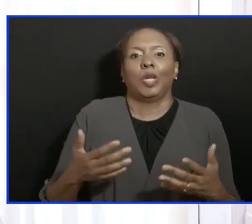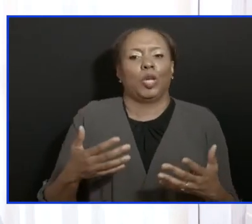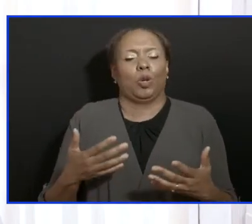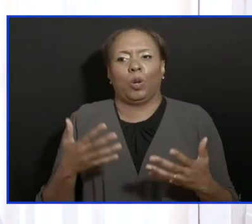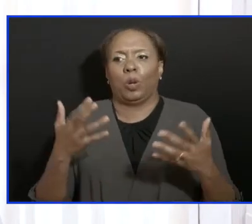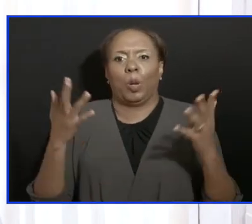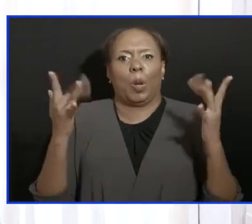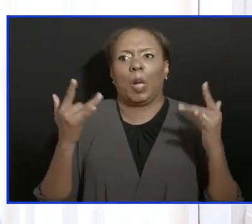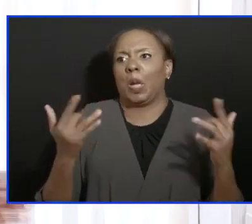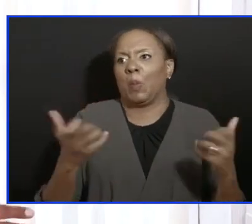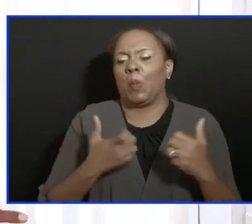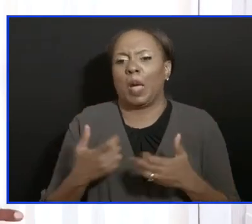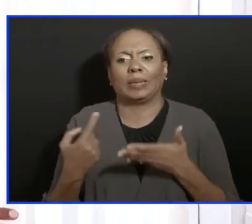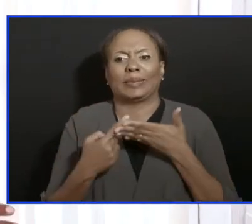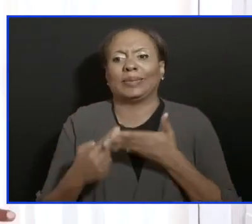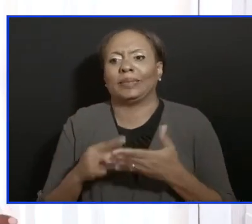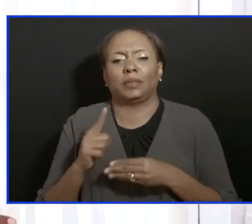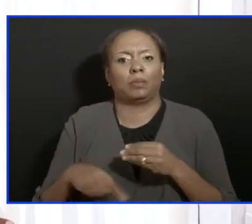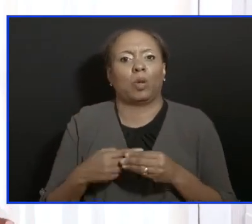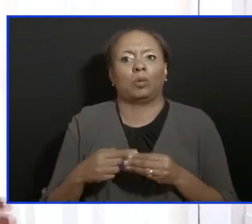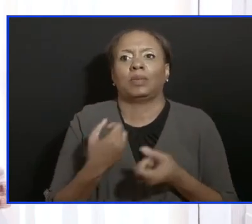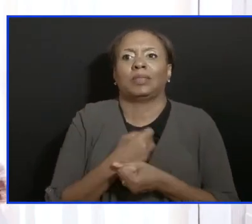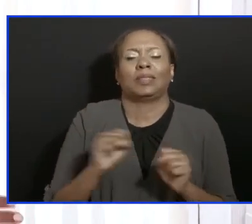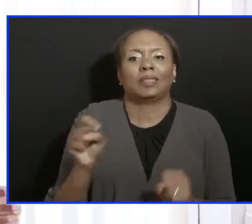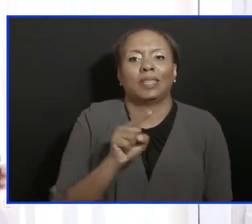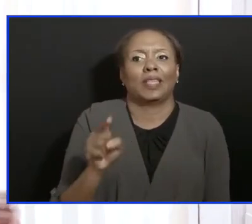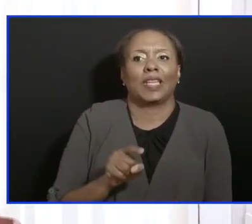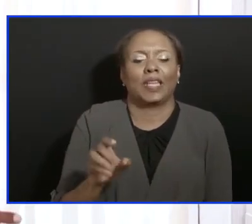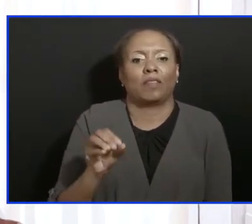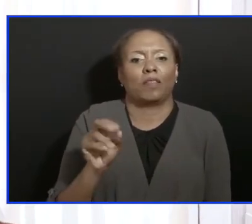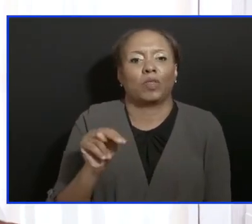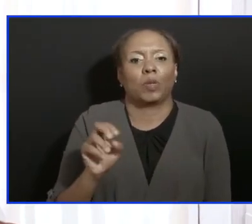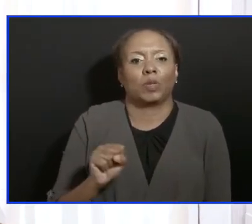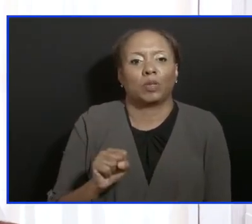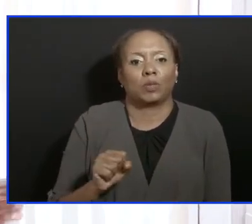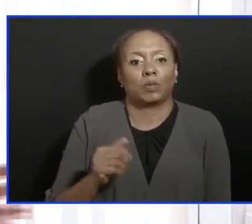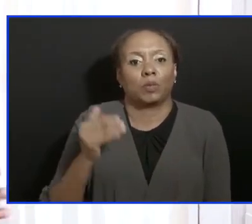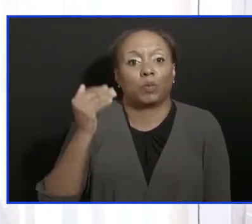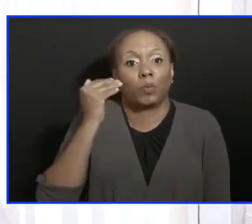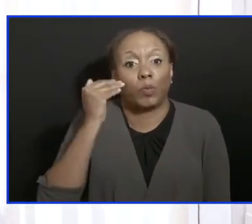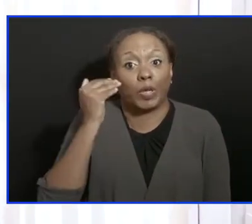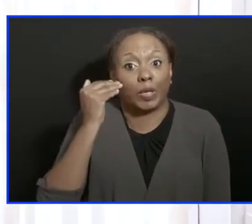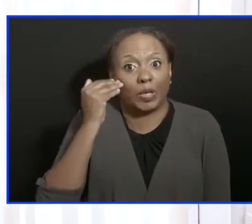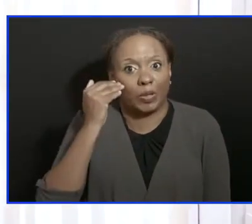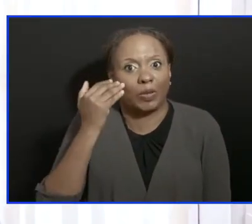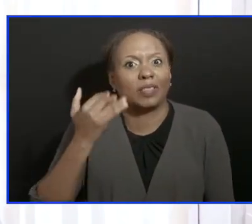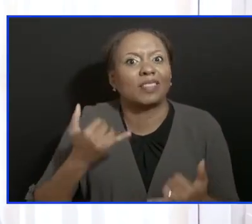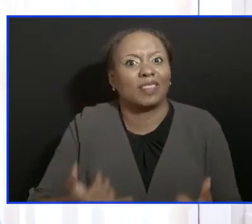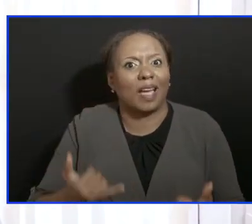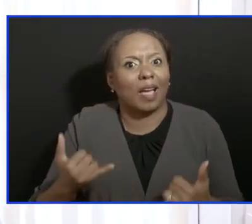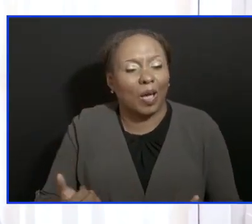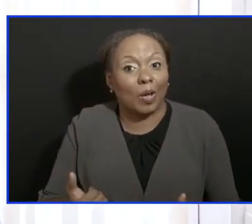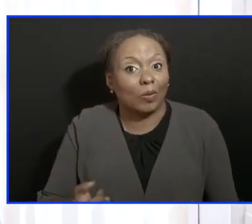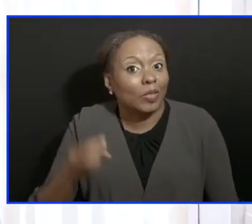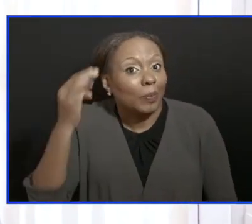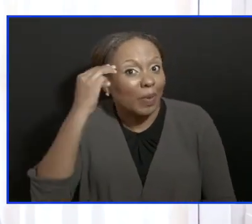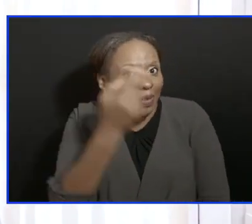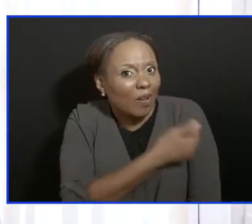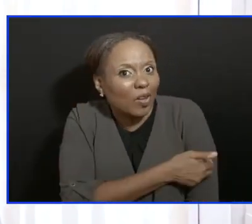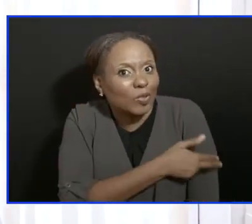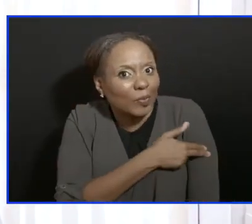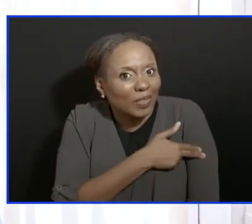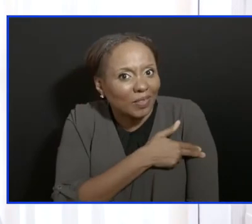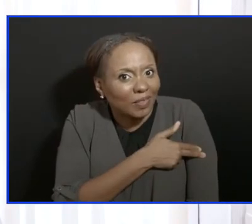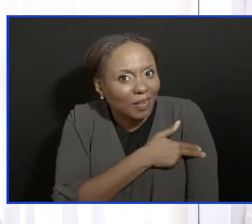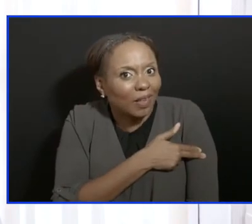safe or needed, and we clearly know it now with the outbreak at the psychiatric hospital and in other healthcare institutions,